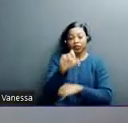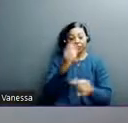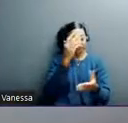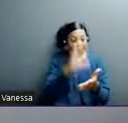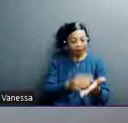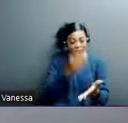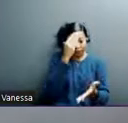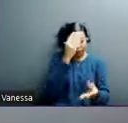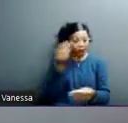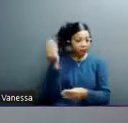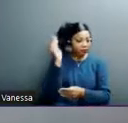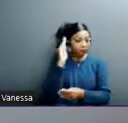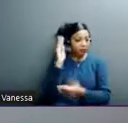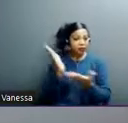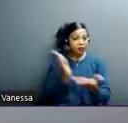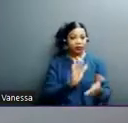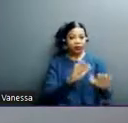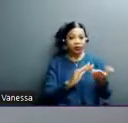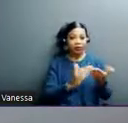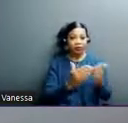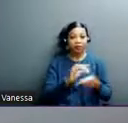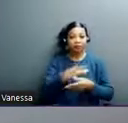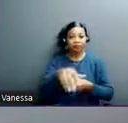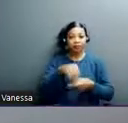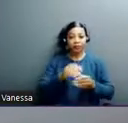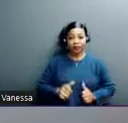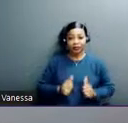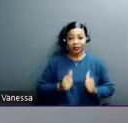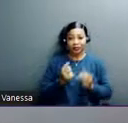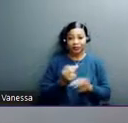or in your own personal life and, and utilize them.